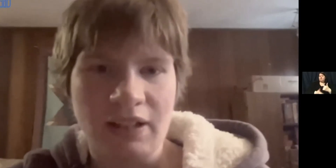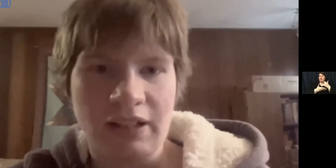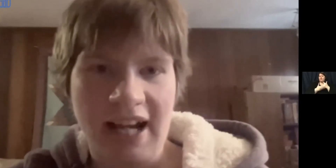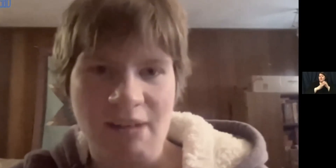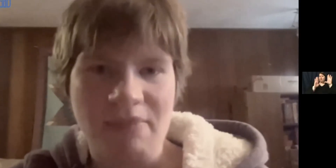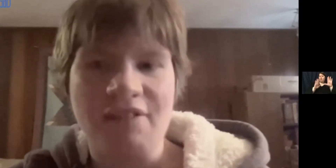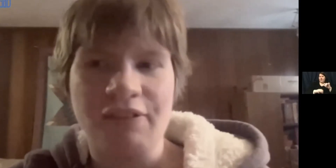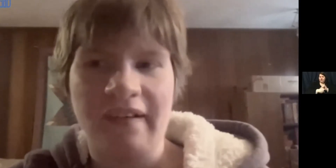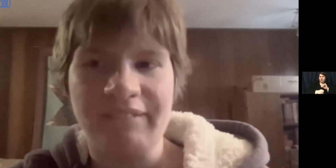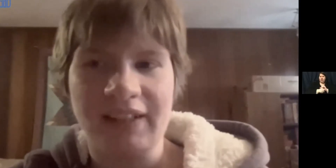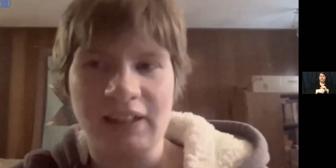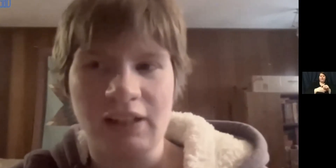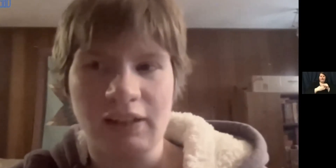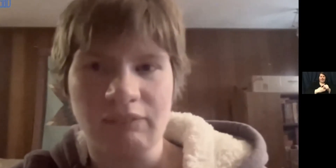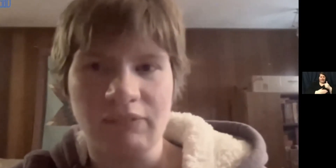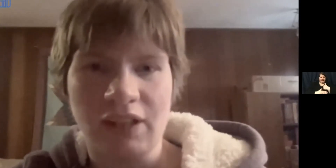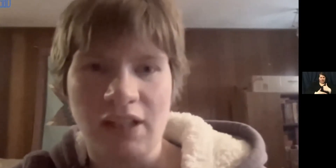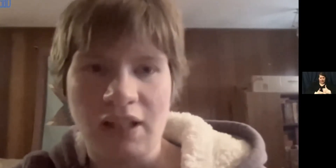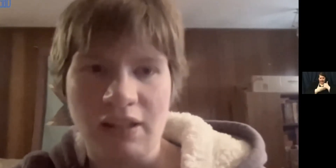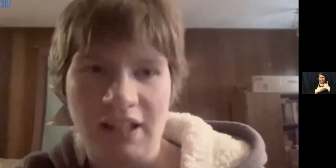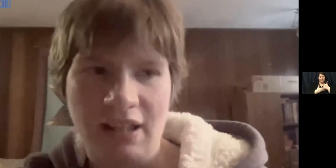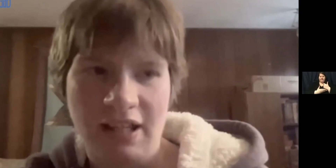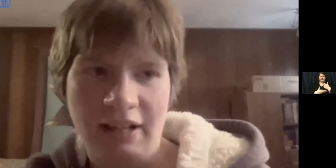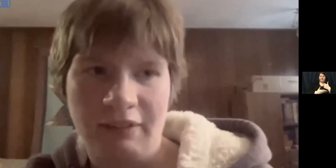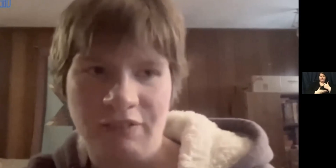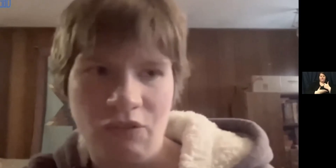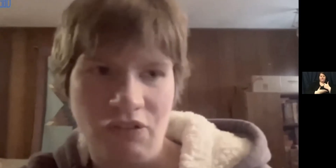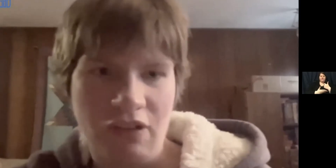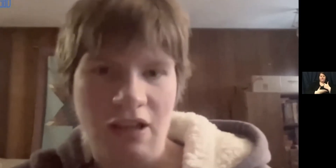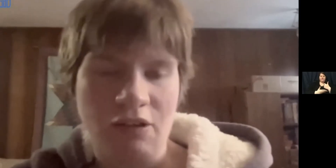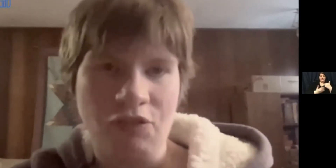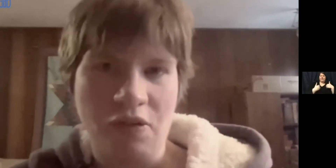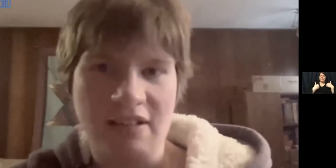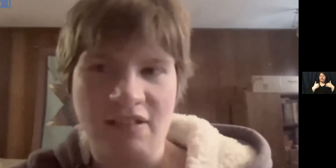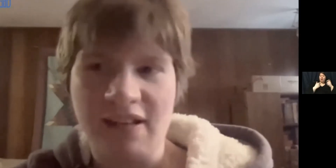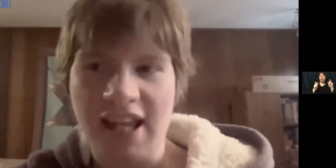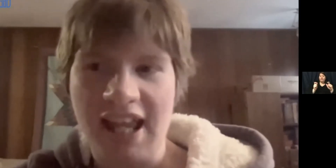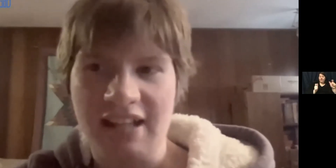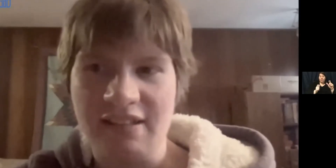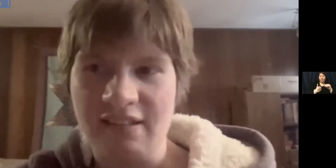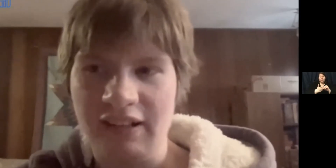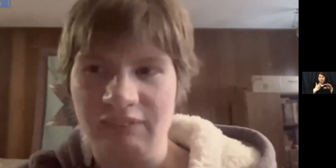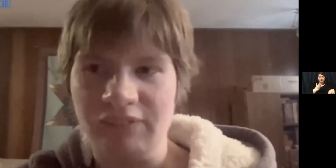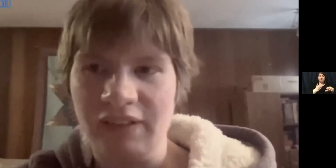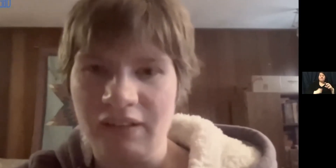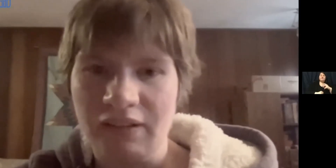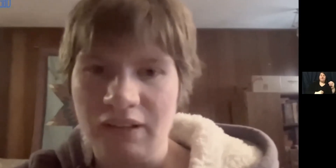guiding me through helping the younger folks, the students and